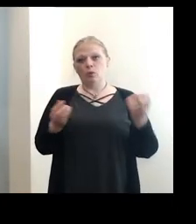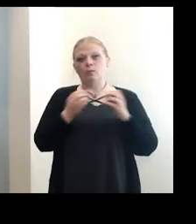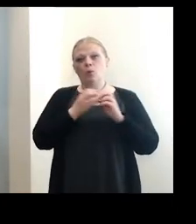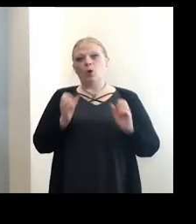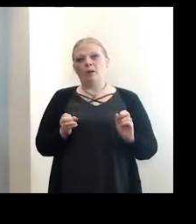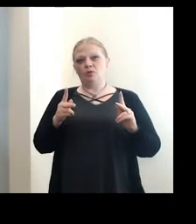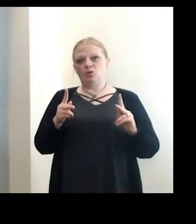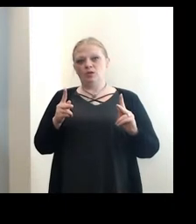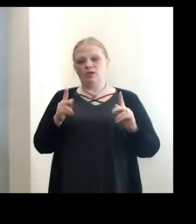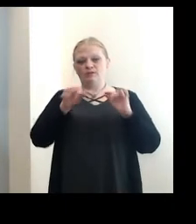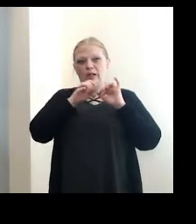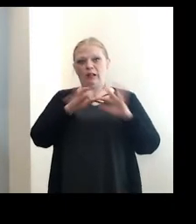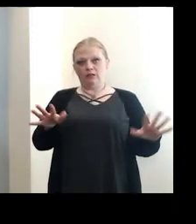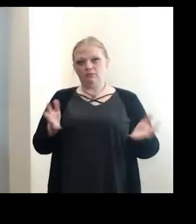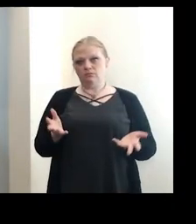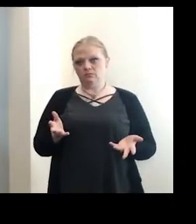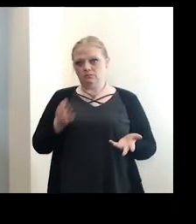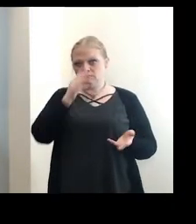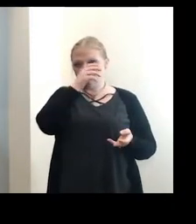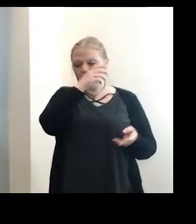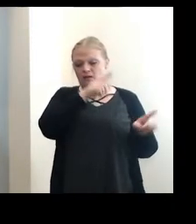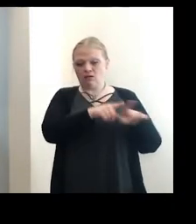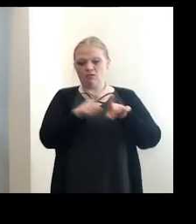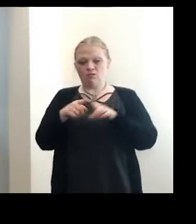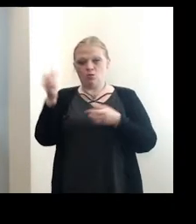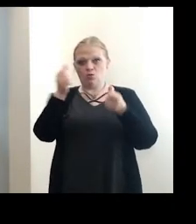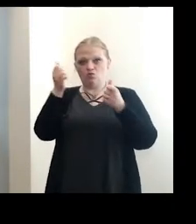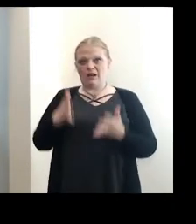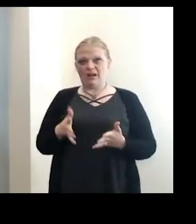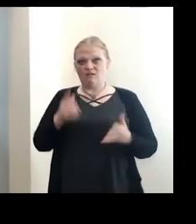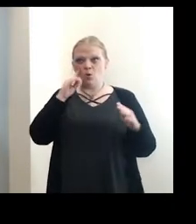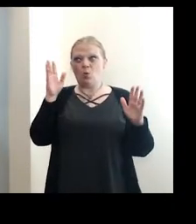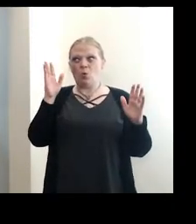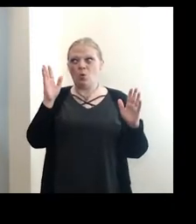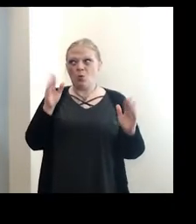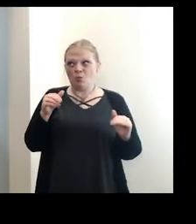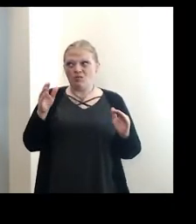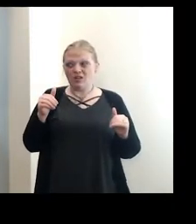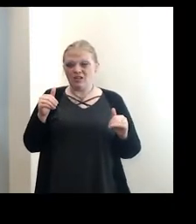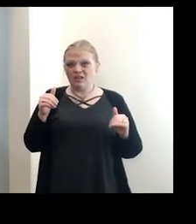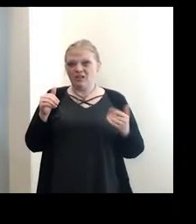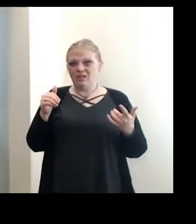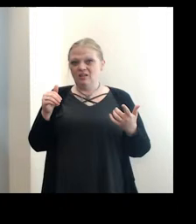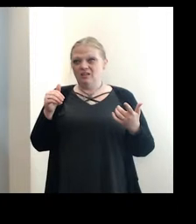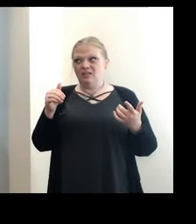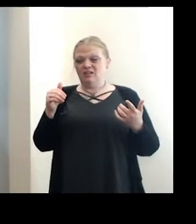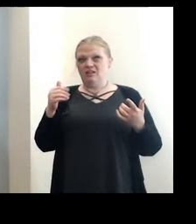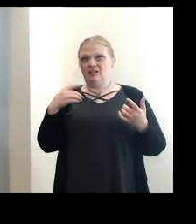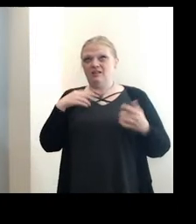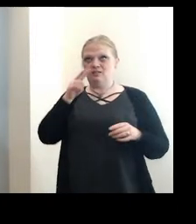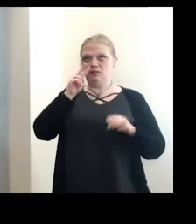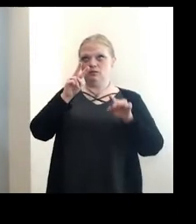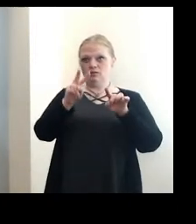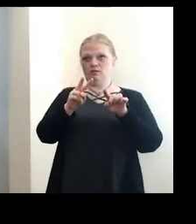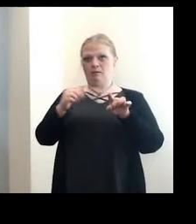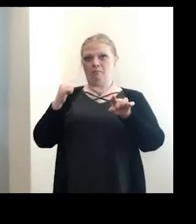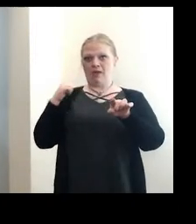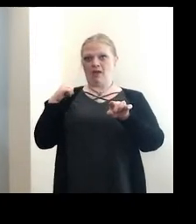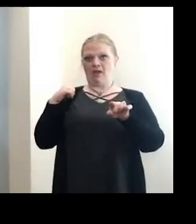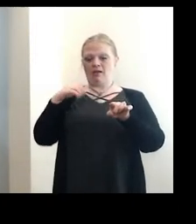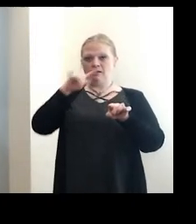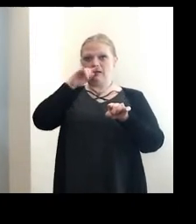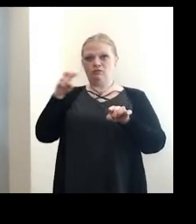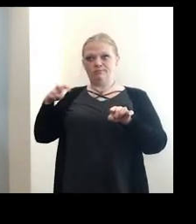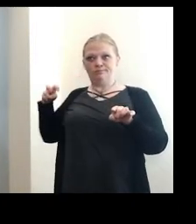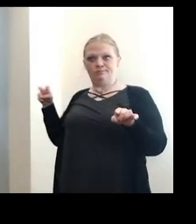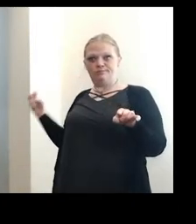opportunity for transmission. Also, you the bus driver has hopefully, uh, their back to the students, their eyes are straight ahead. So it's really hard